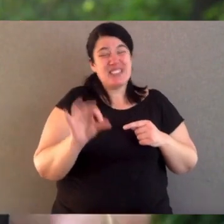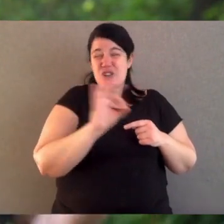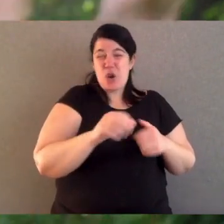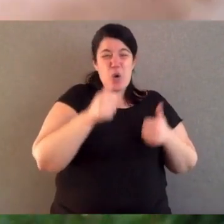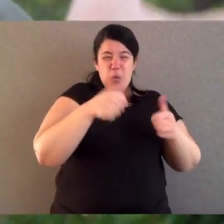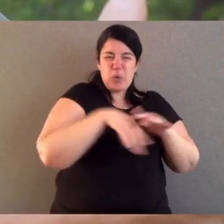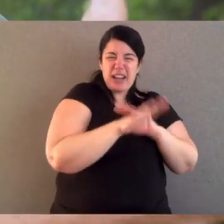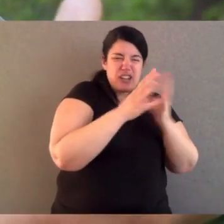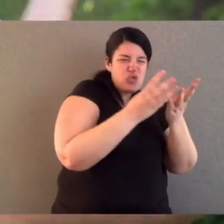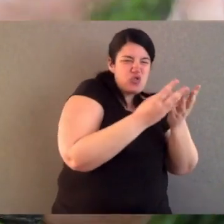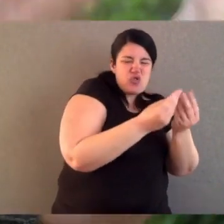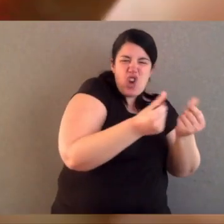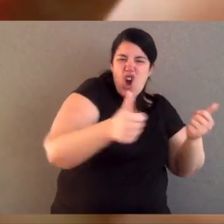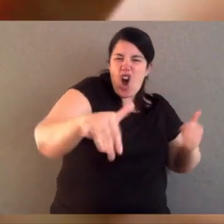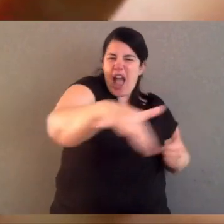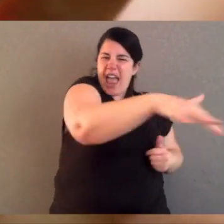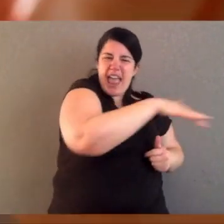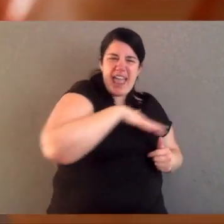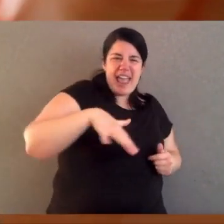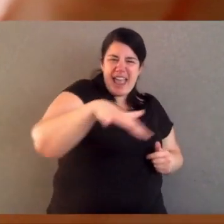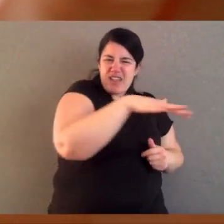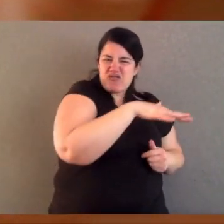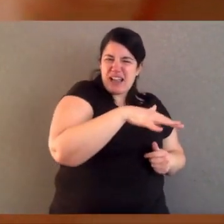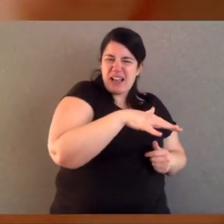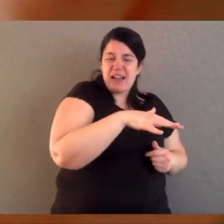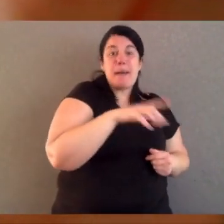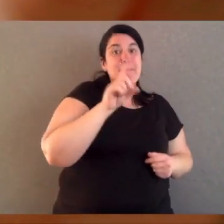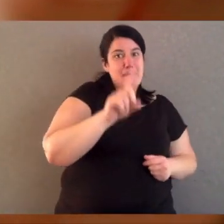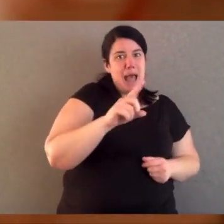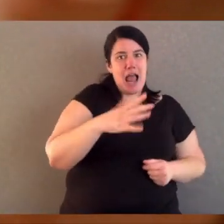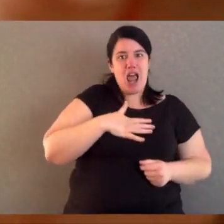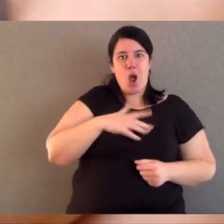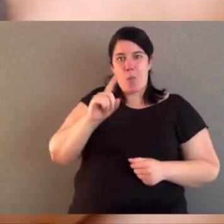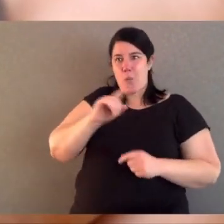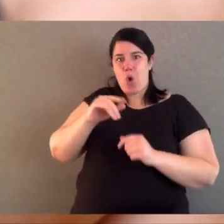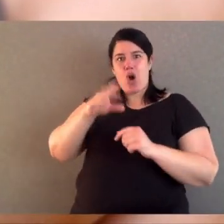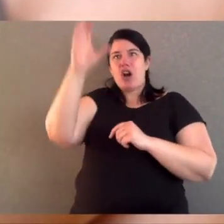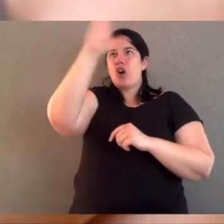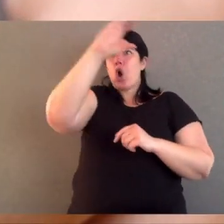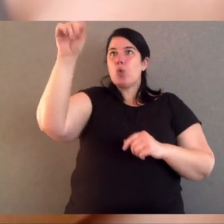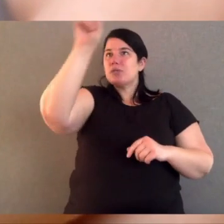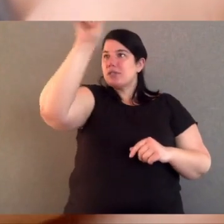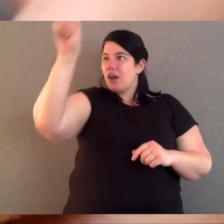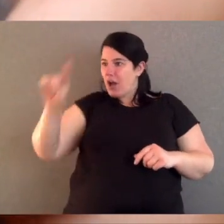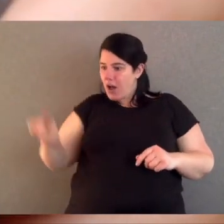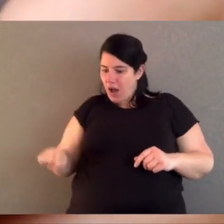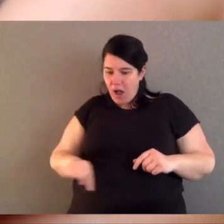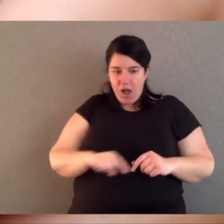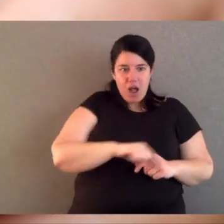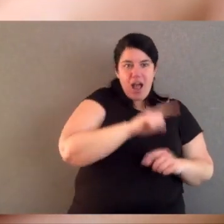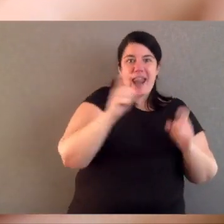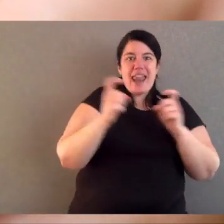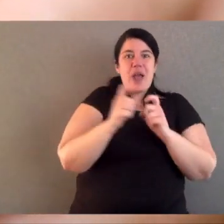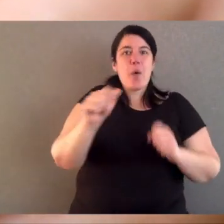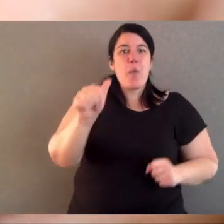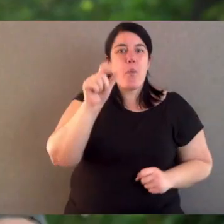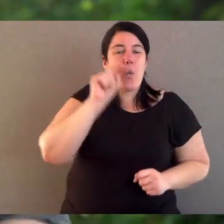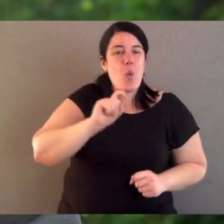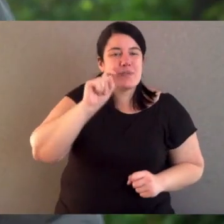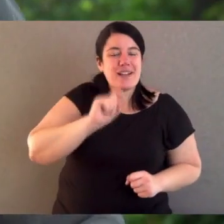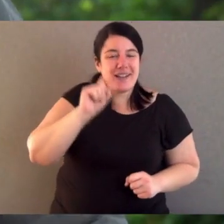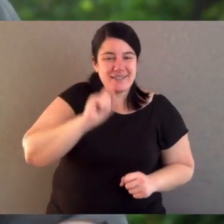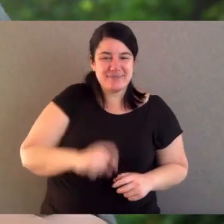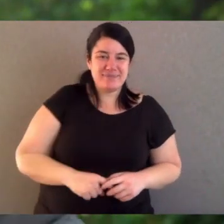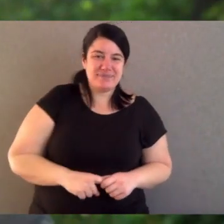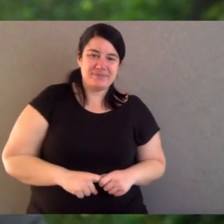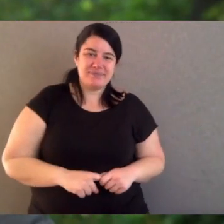in the arid interior, in the dry areas of the deserts, but they really like the coastal woodland around the entirety of Australia. There's